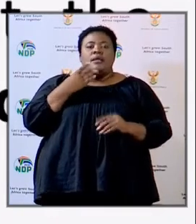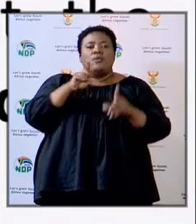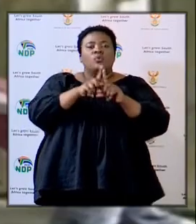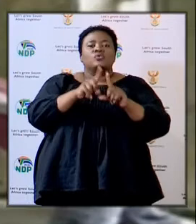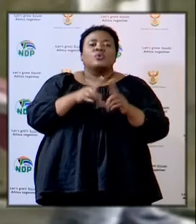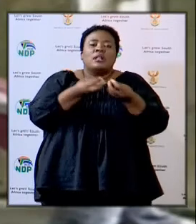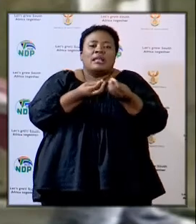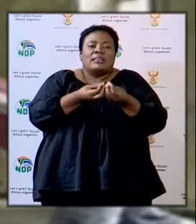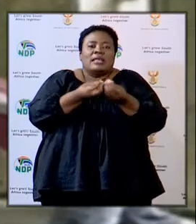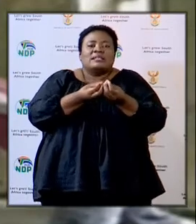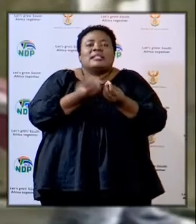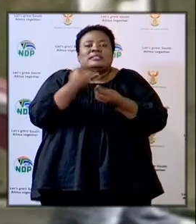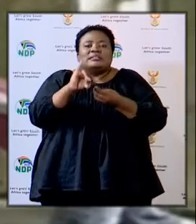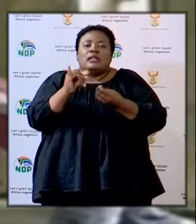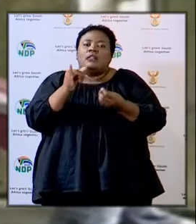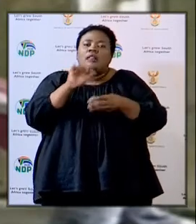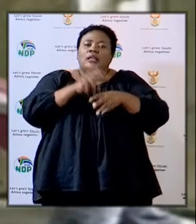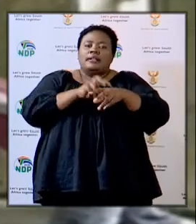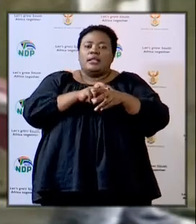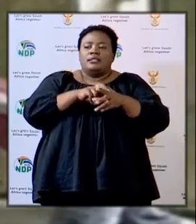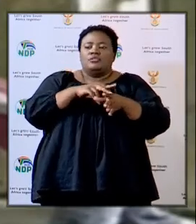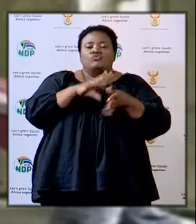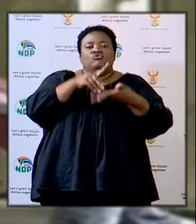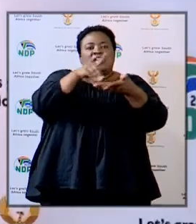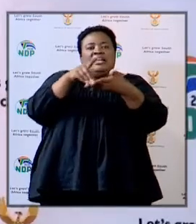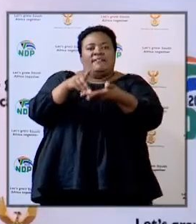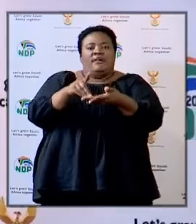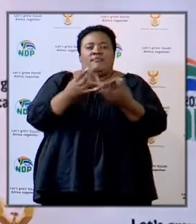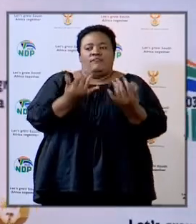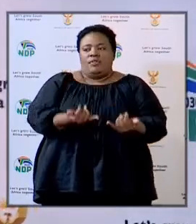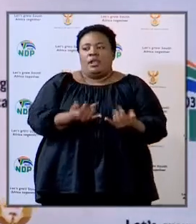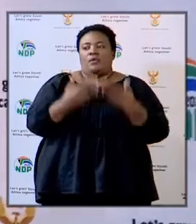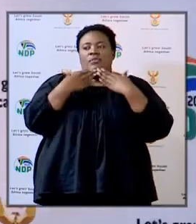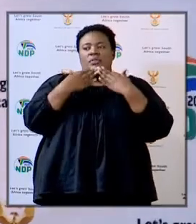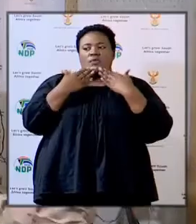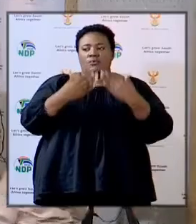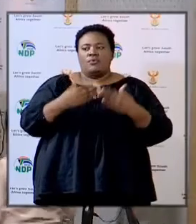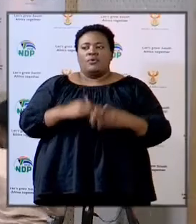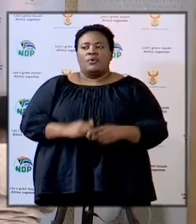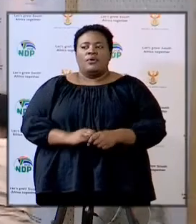the schools that are involved in this project. Thank you very much.